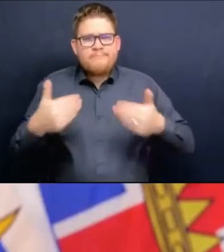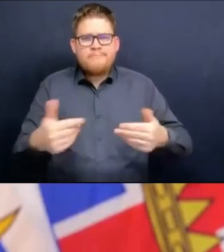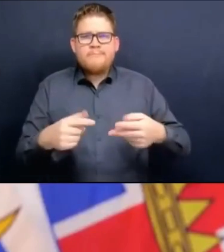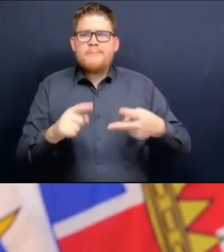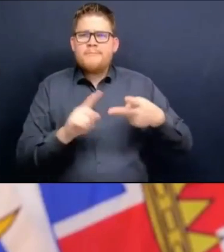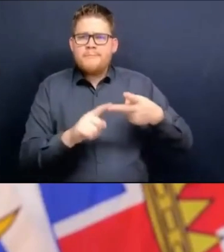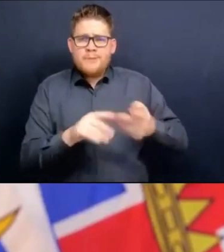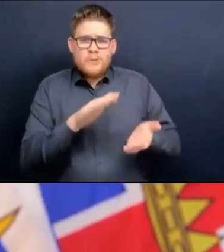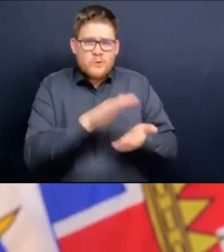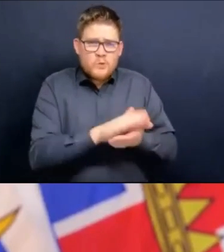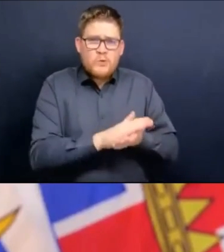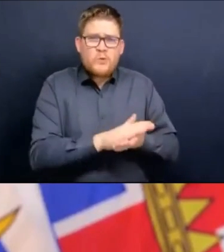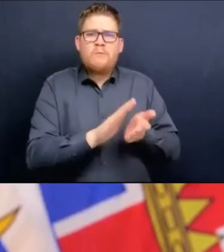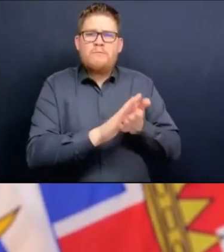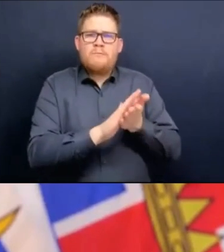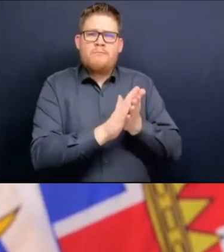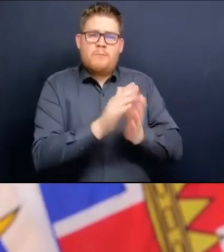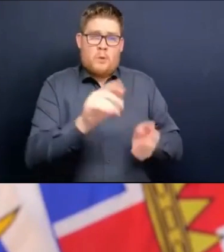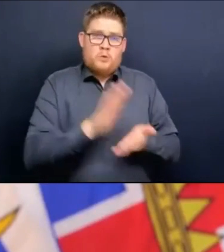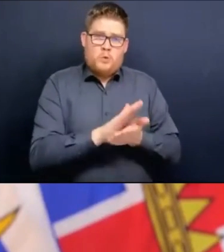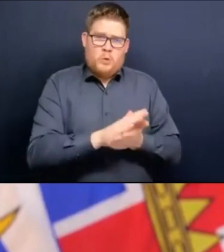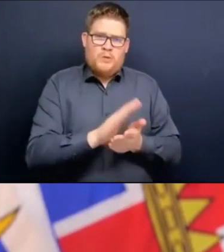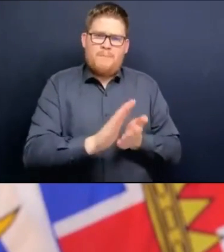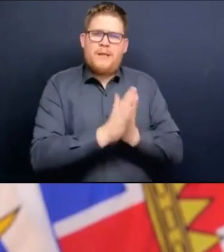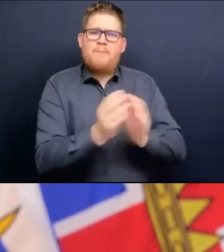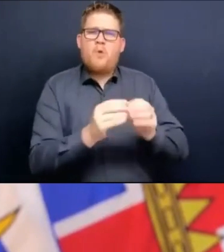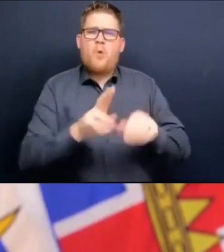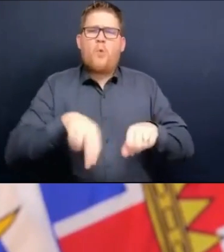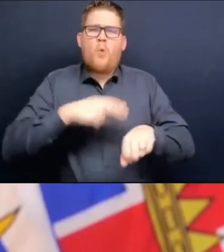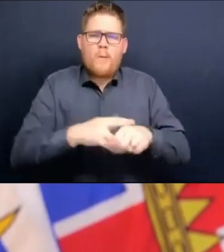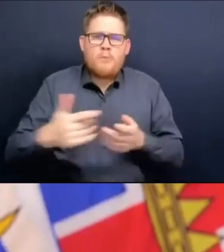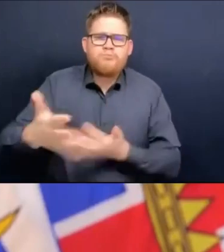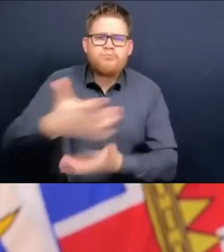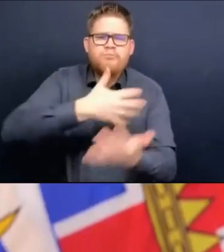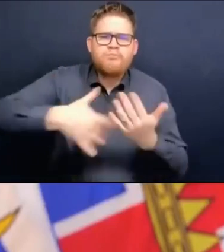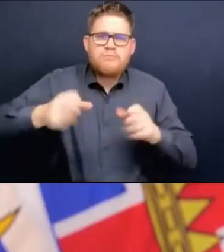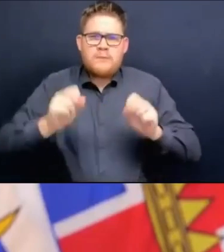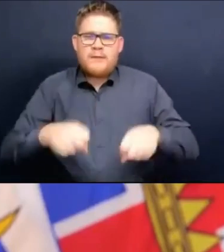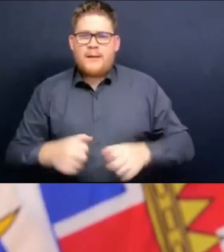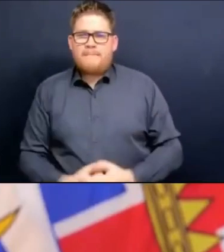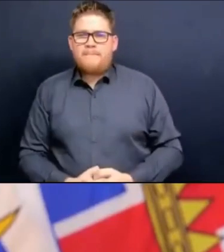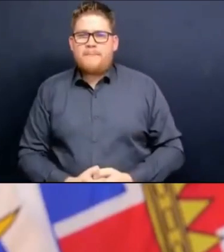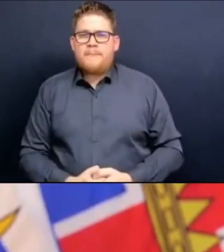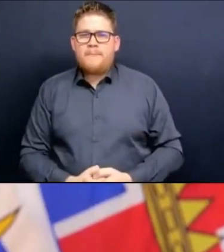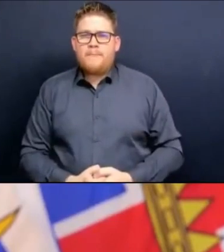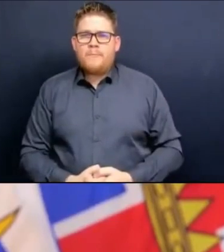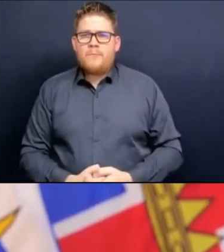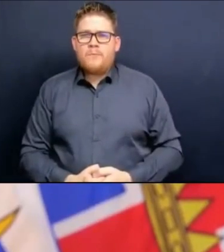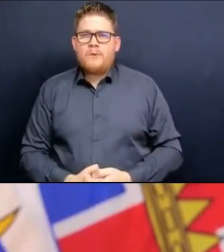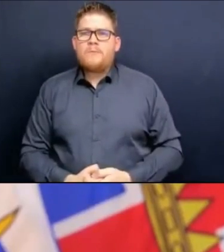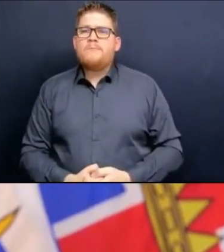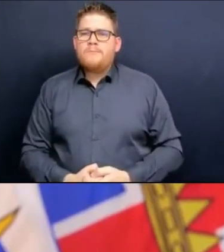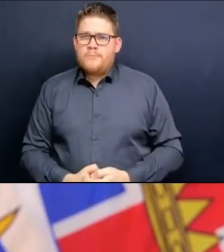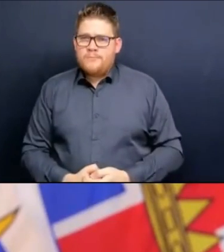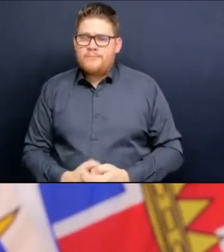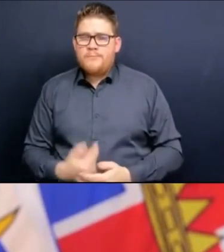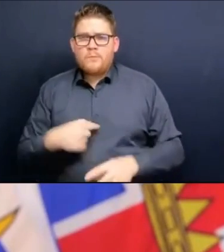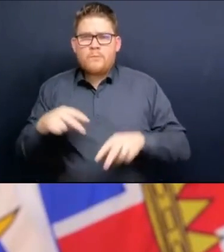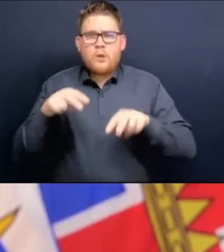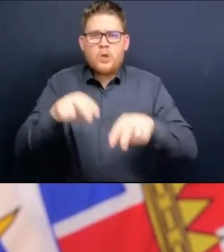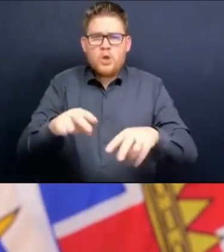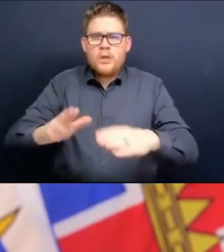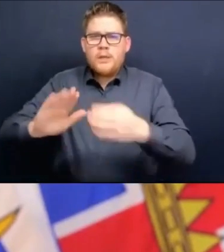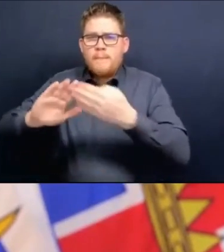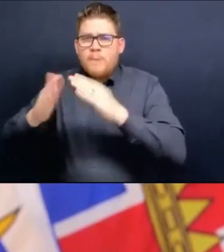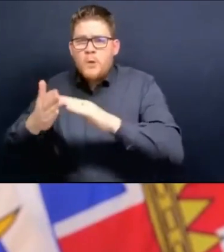schools as well as their social connections. So we are doing quite a few things. It's very community dependent. As